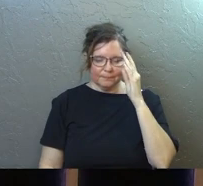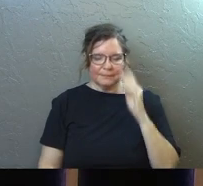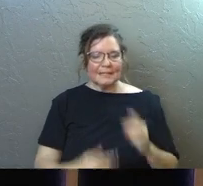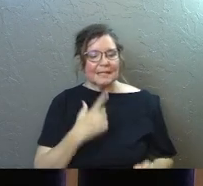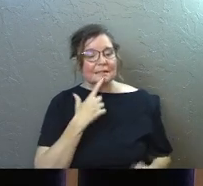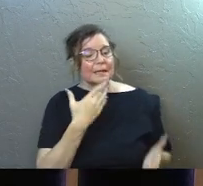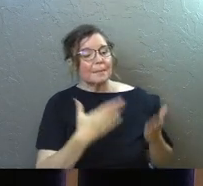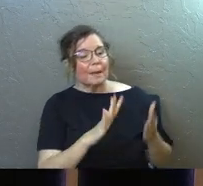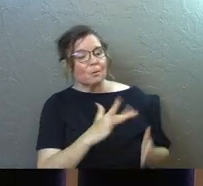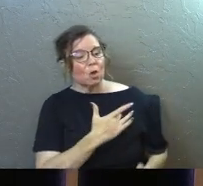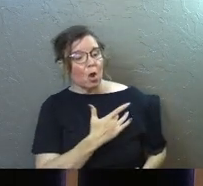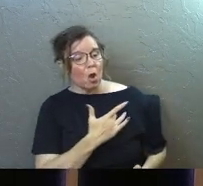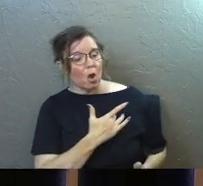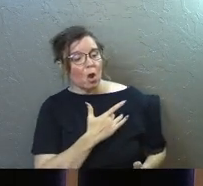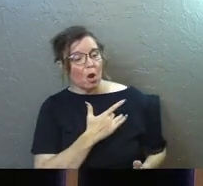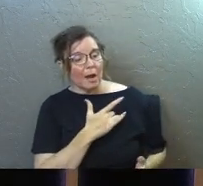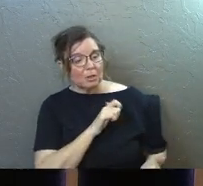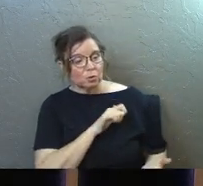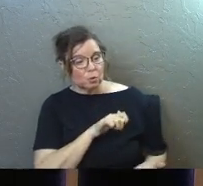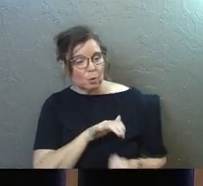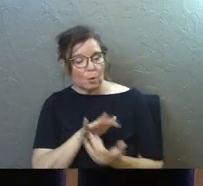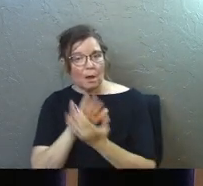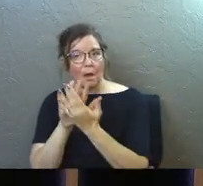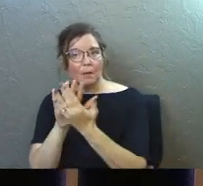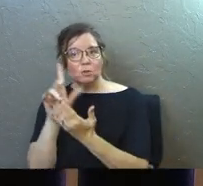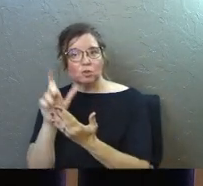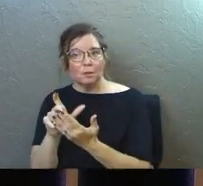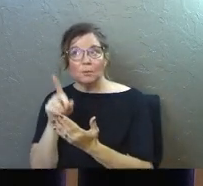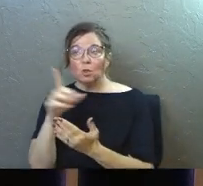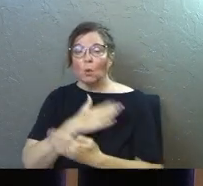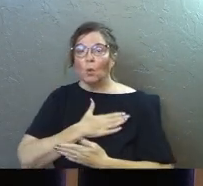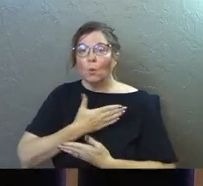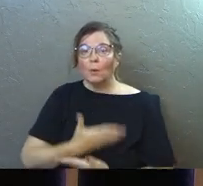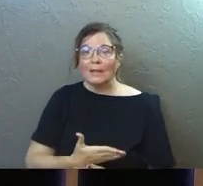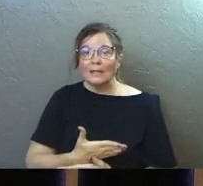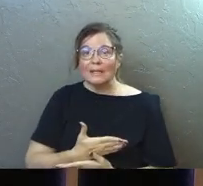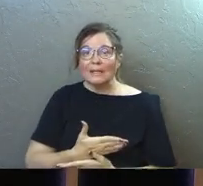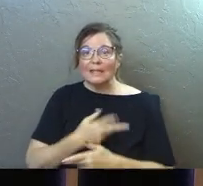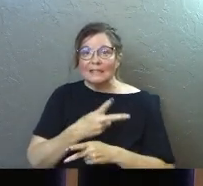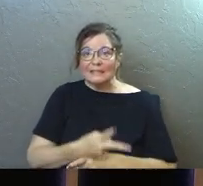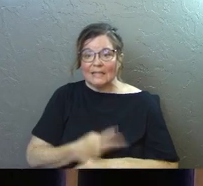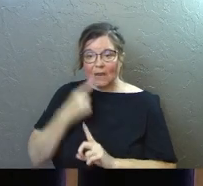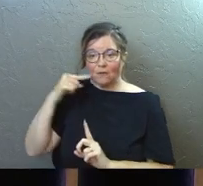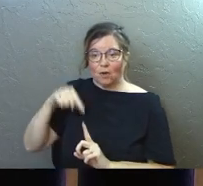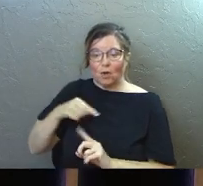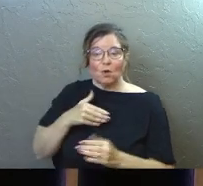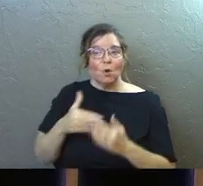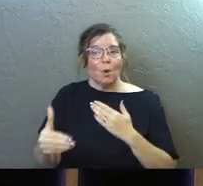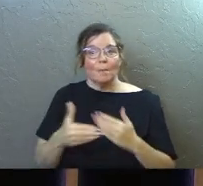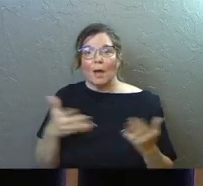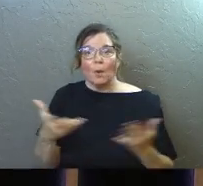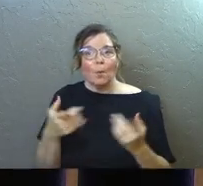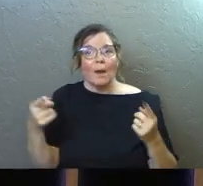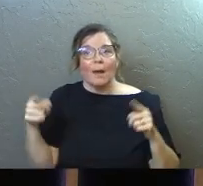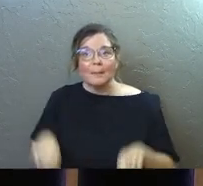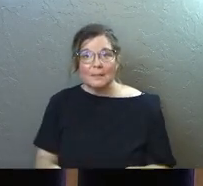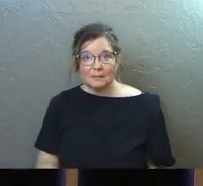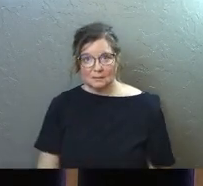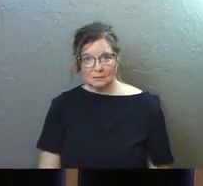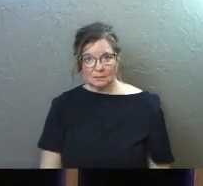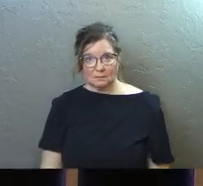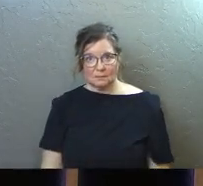He said, maybe your heart as you come to me should be that you're willing to care for her no matter what happens.